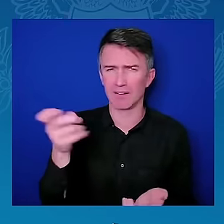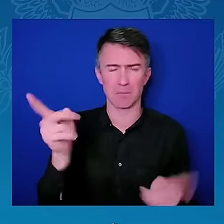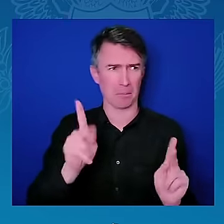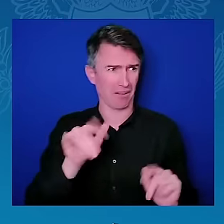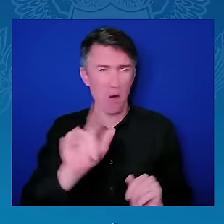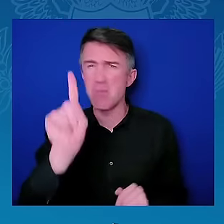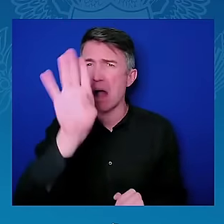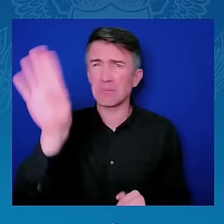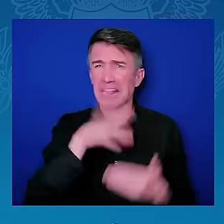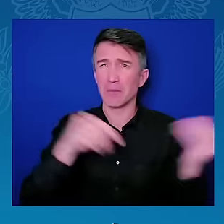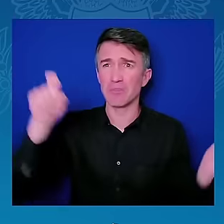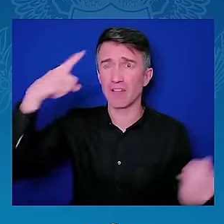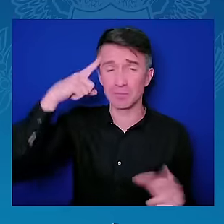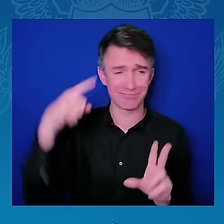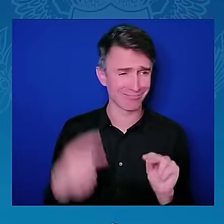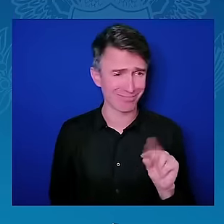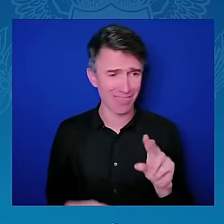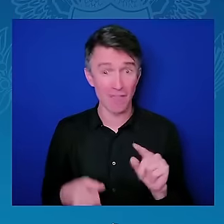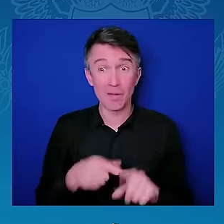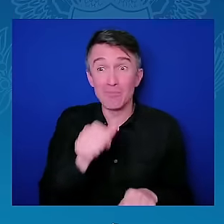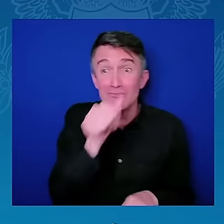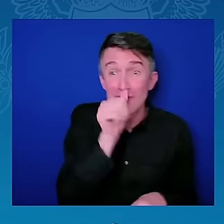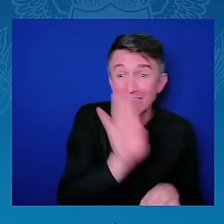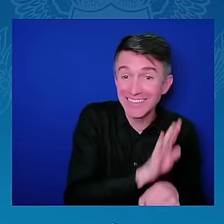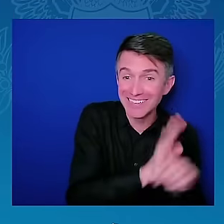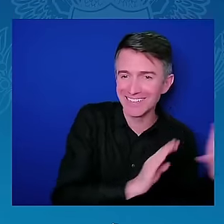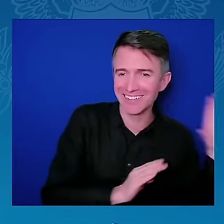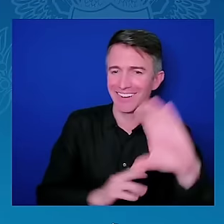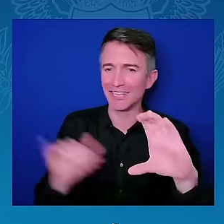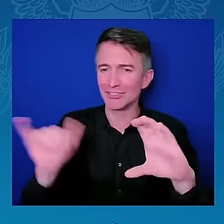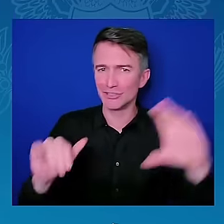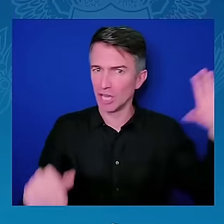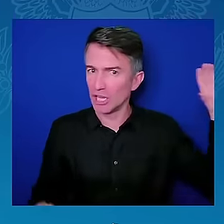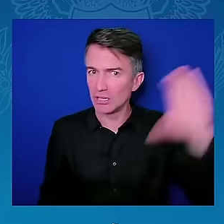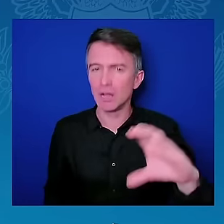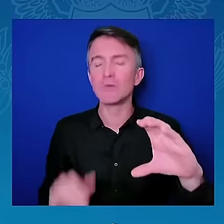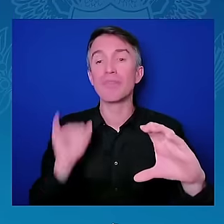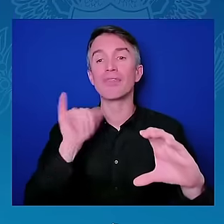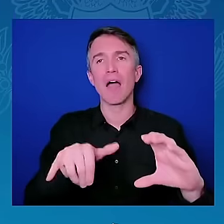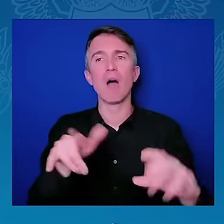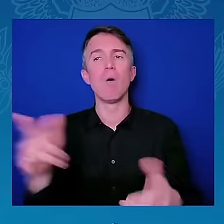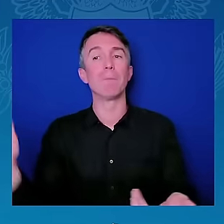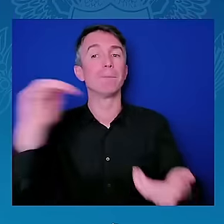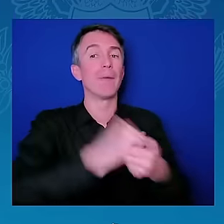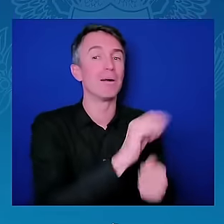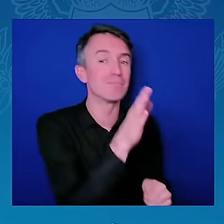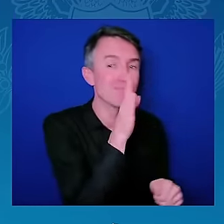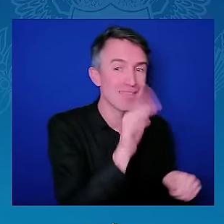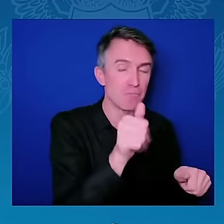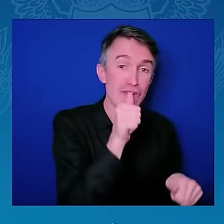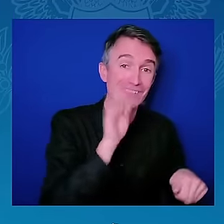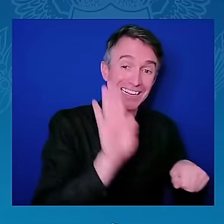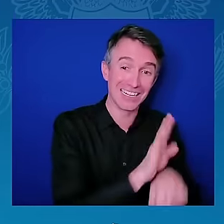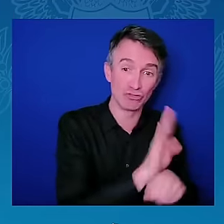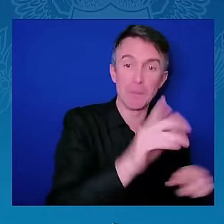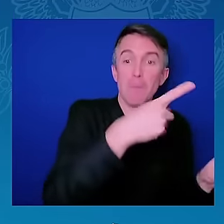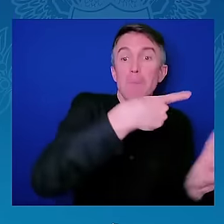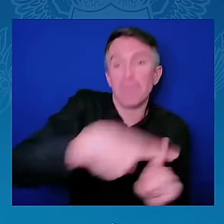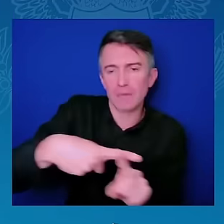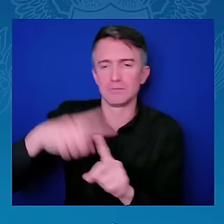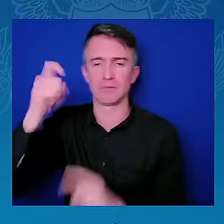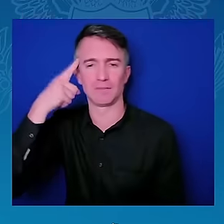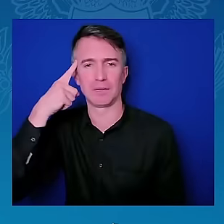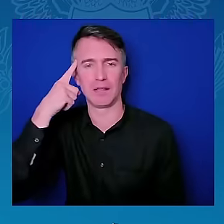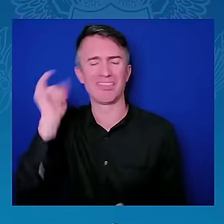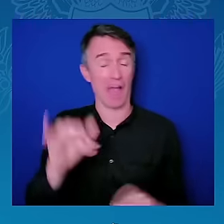is history will show an inflection point in how we are revising and upgrading the narrative of